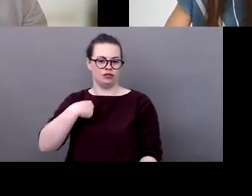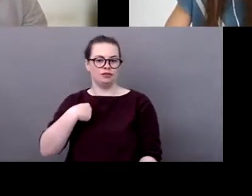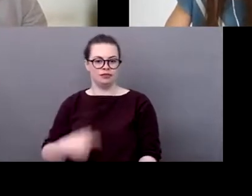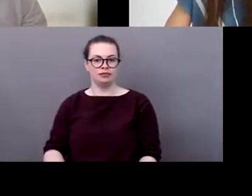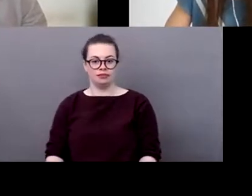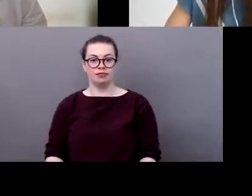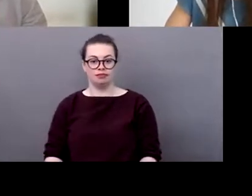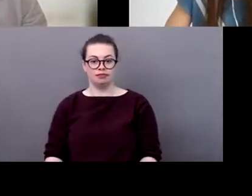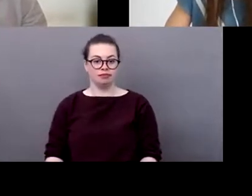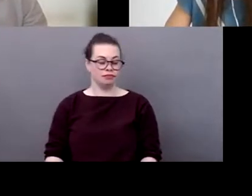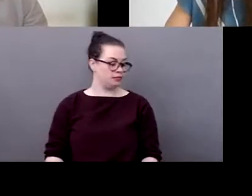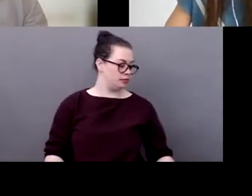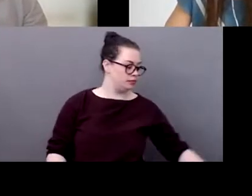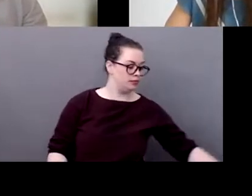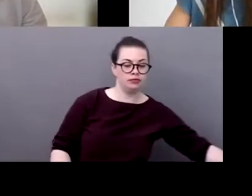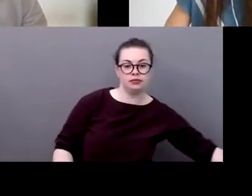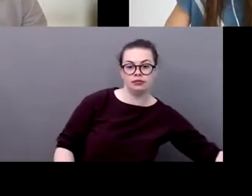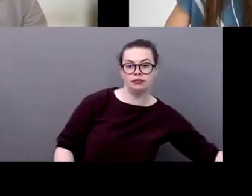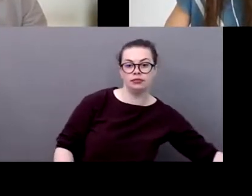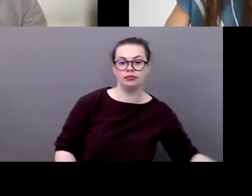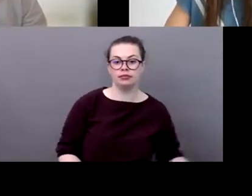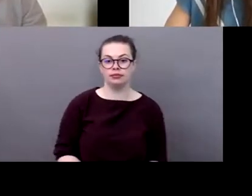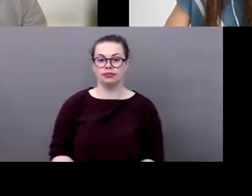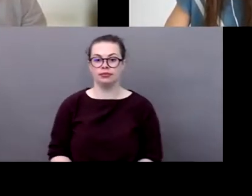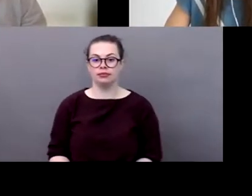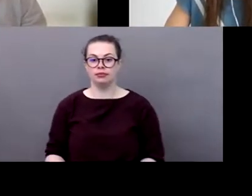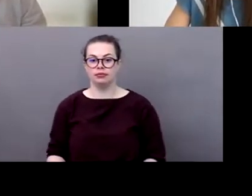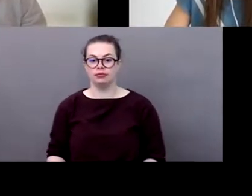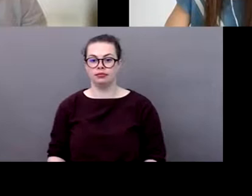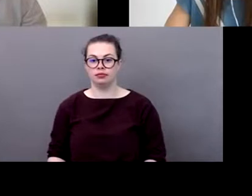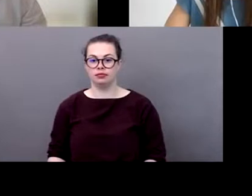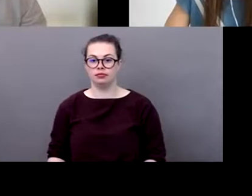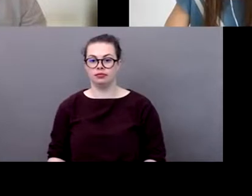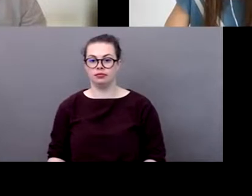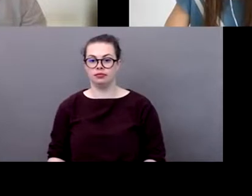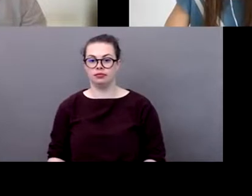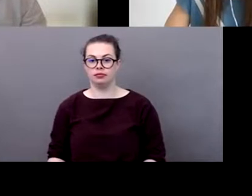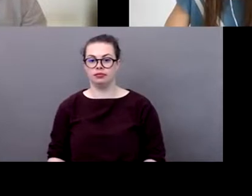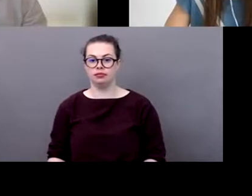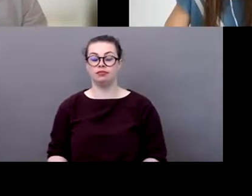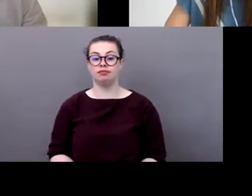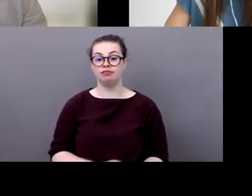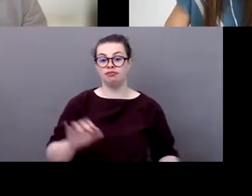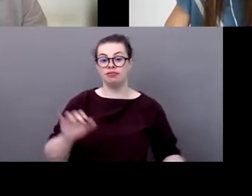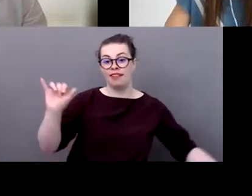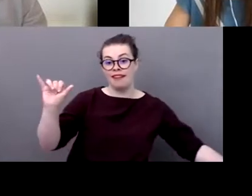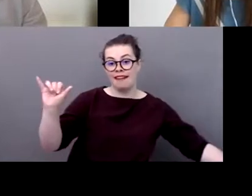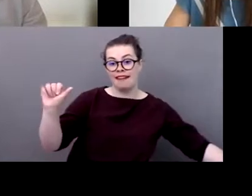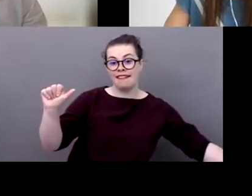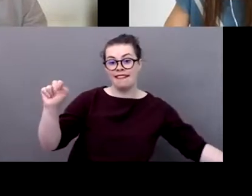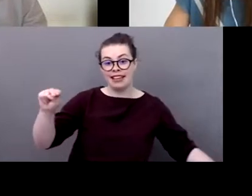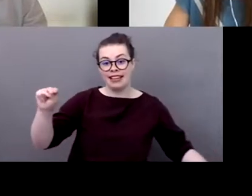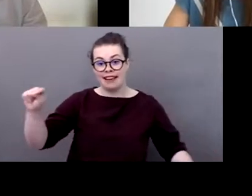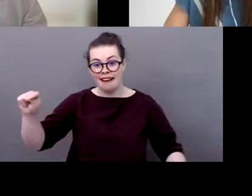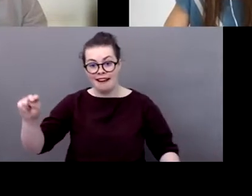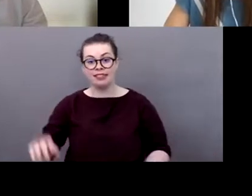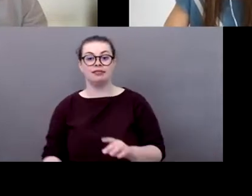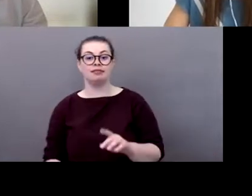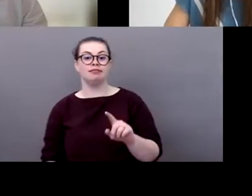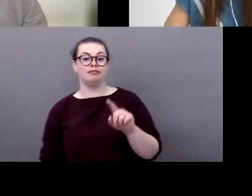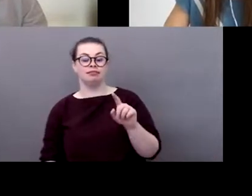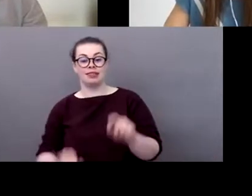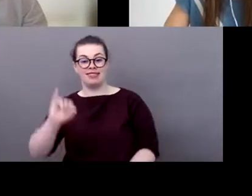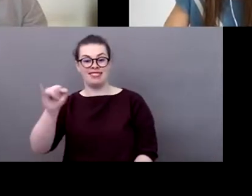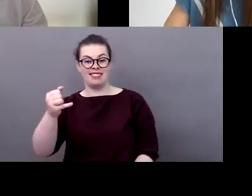know a lot of you know i was um in terms of their experience from from yan and from nikki you know we've got a there's a lot being done